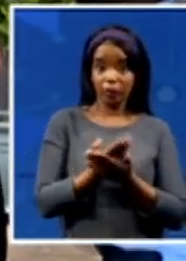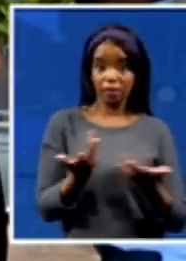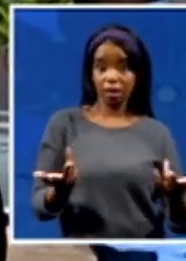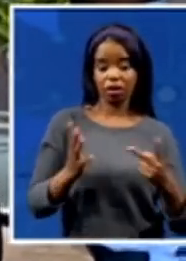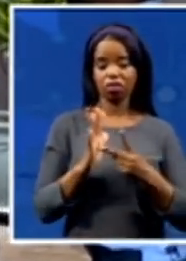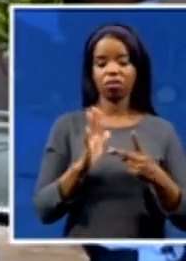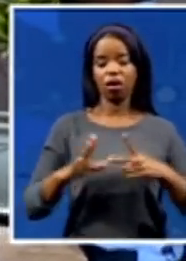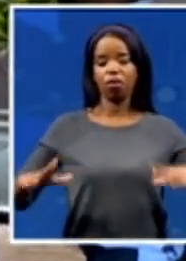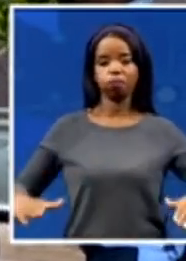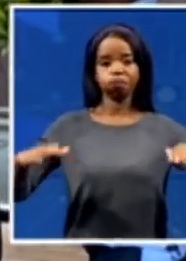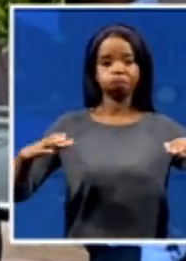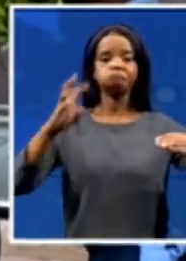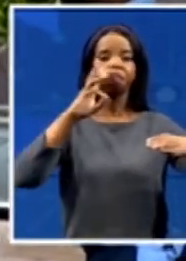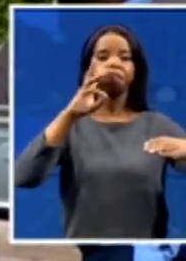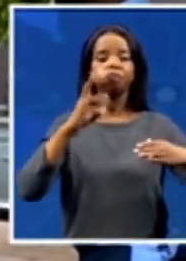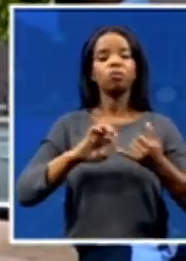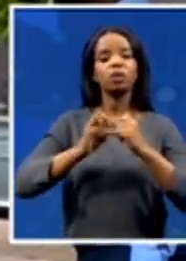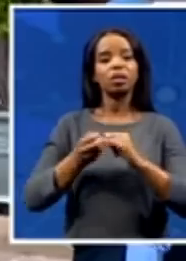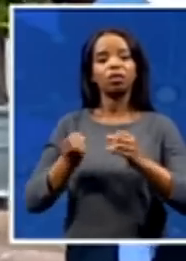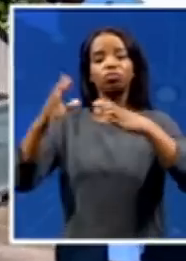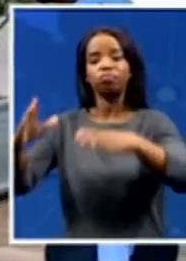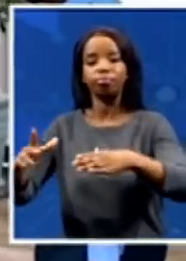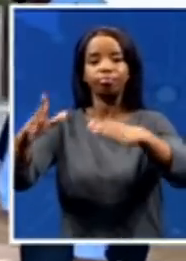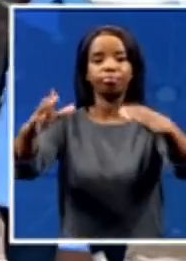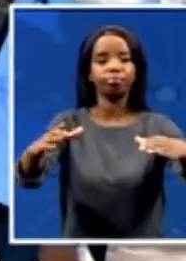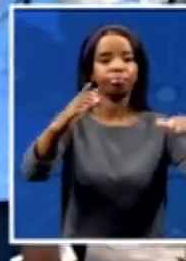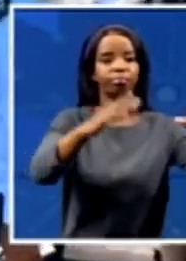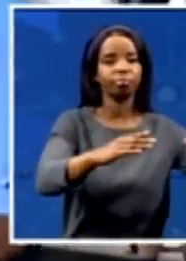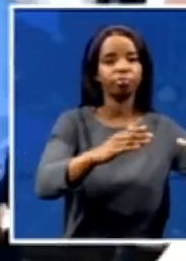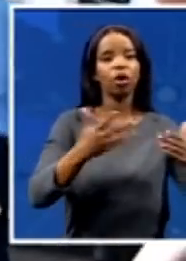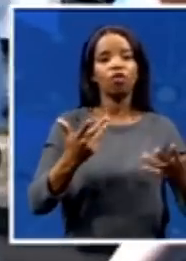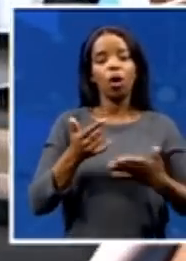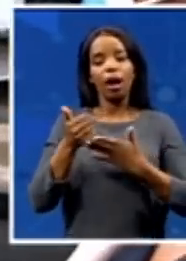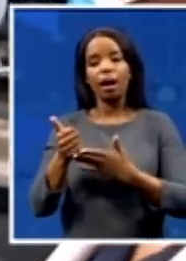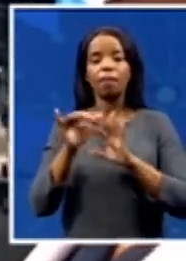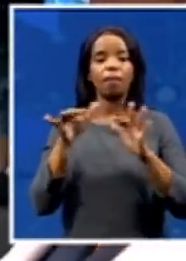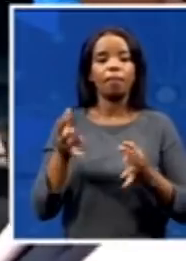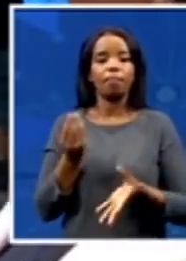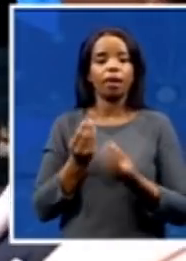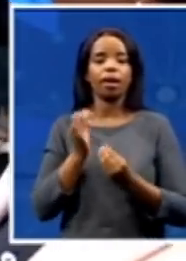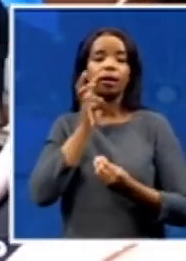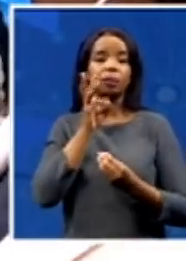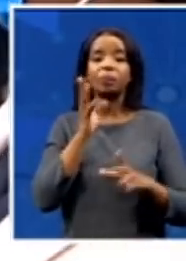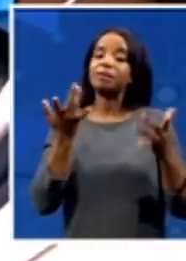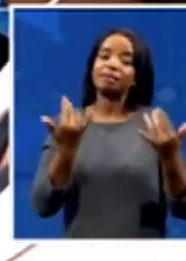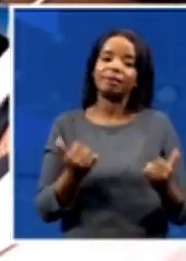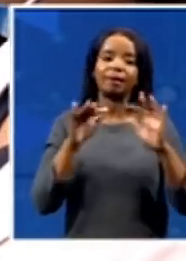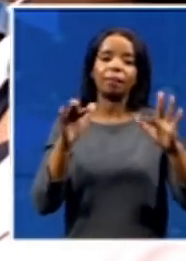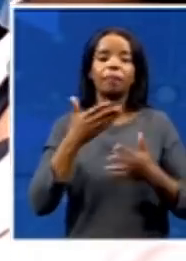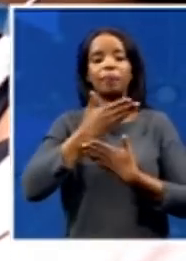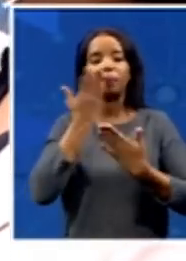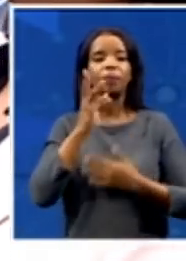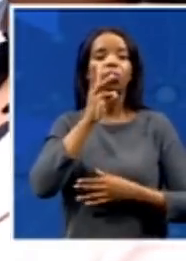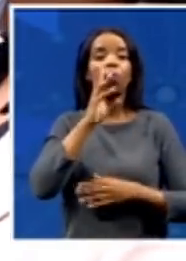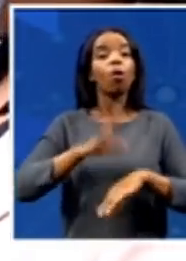We are still faced with these challenges where people have no water. And we are adding more water tankers to ascertain that at